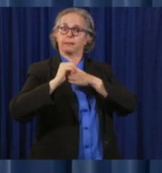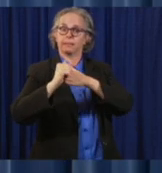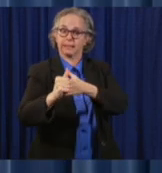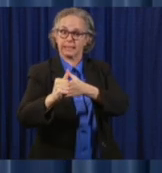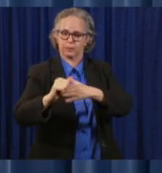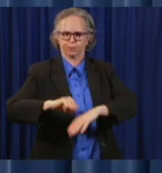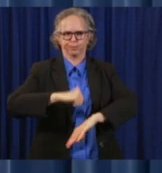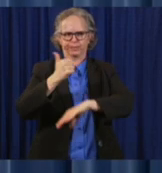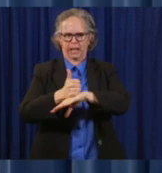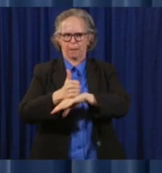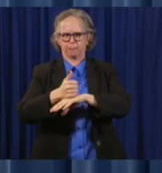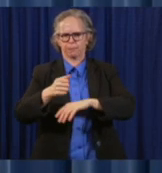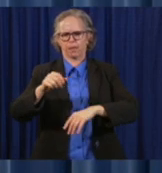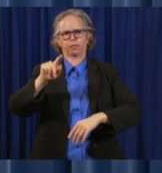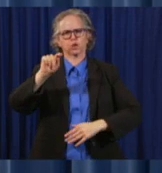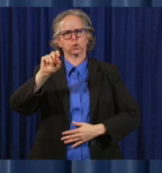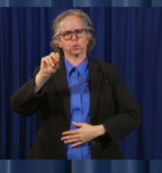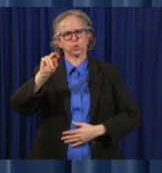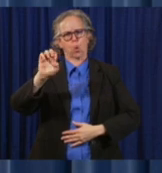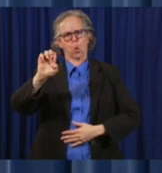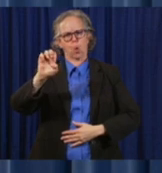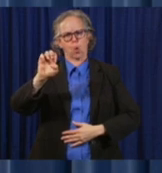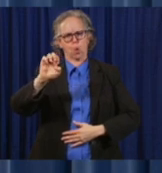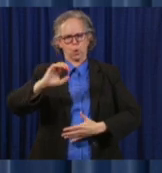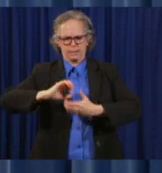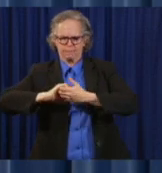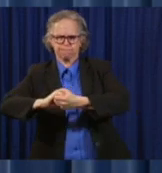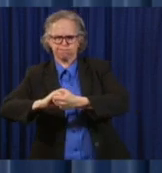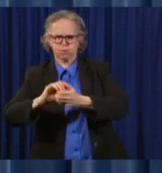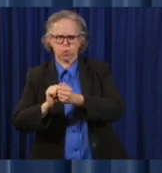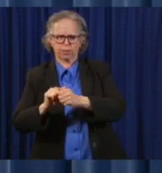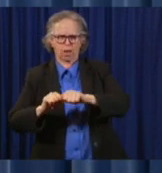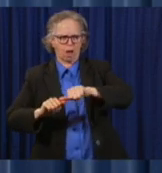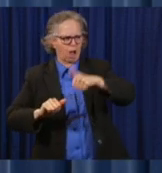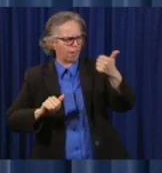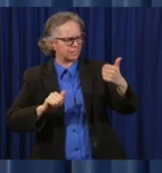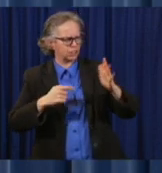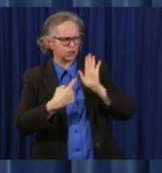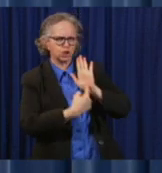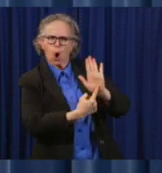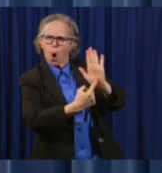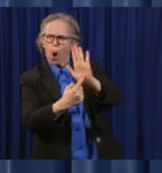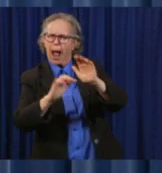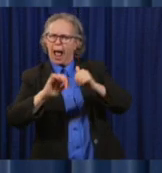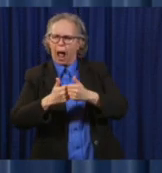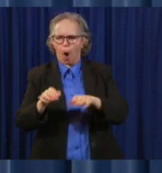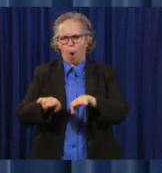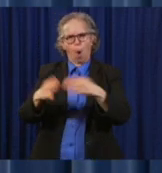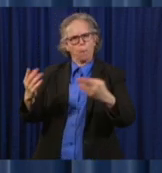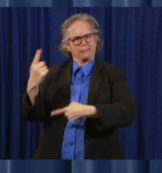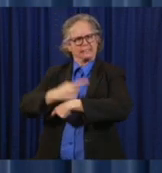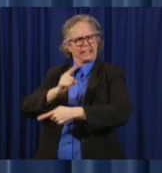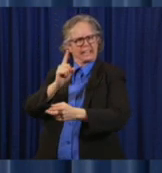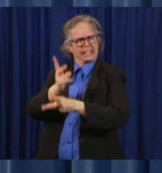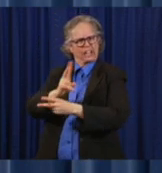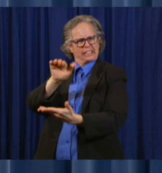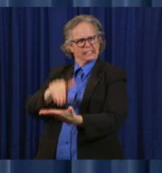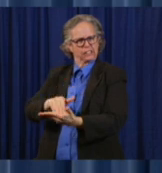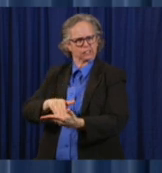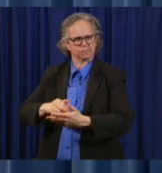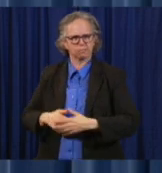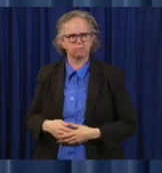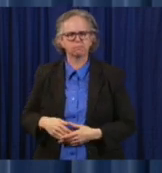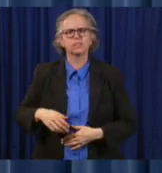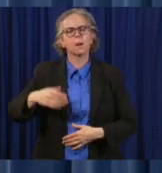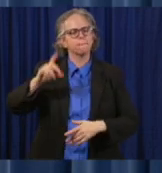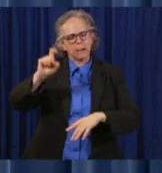Our goal is to develop the best possible protocol in the country country to ensure the safety of our children and our child care center